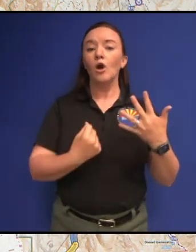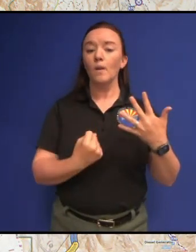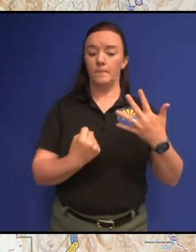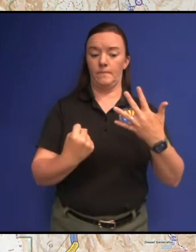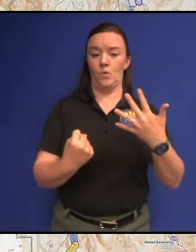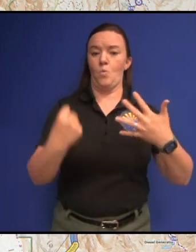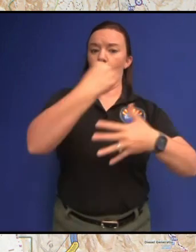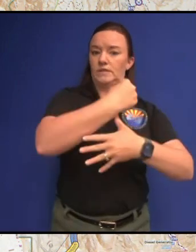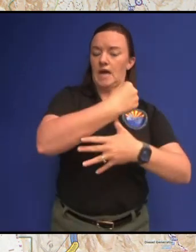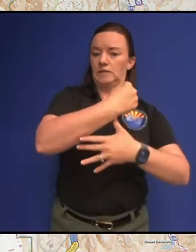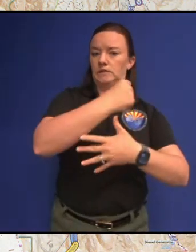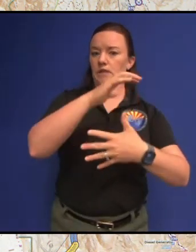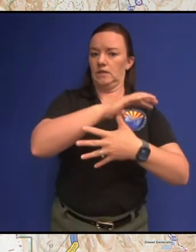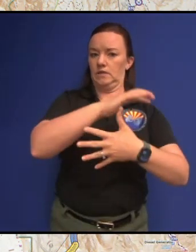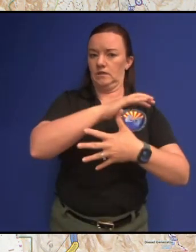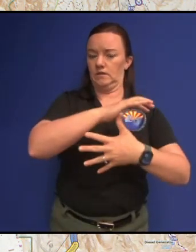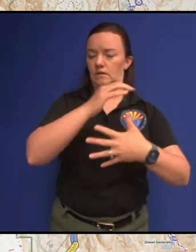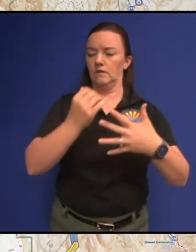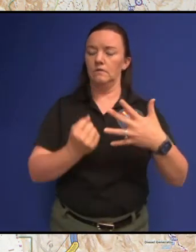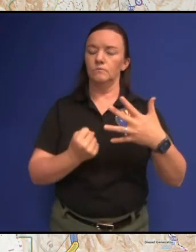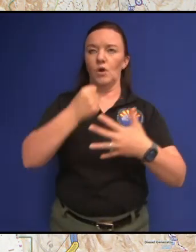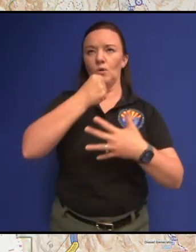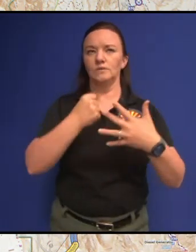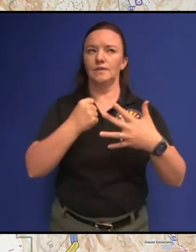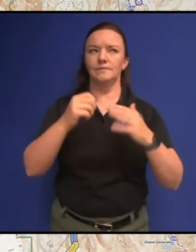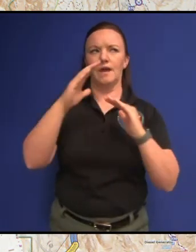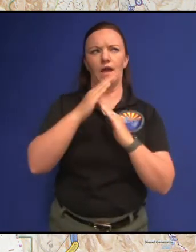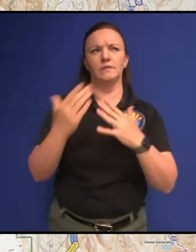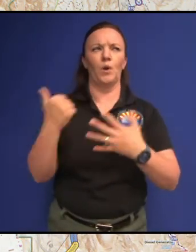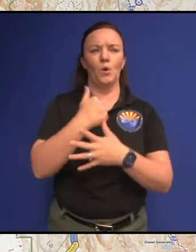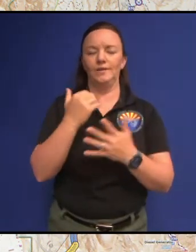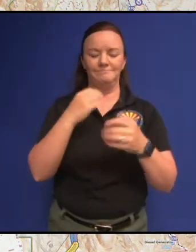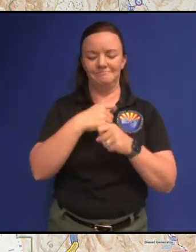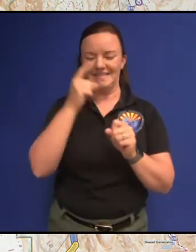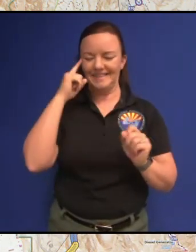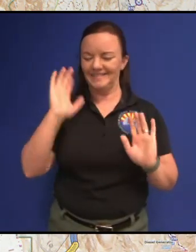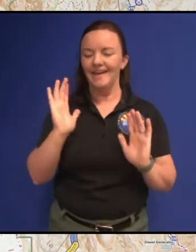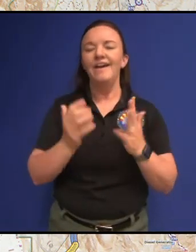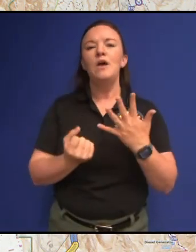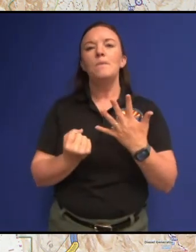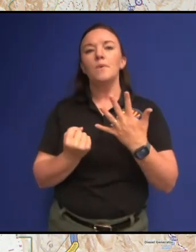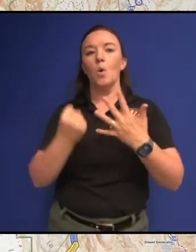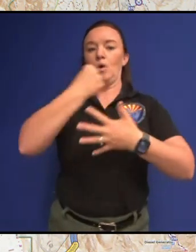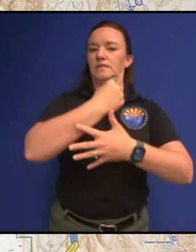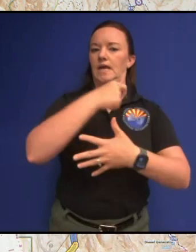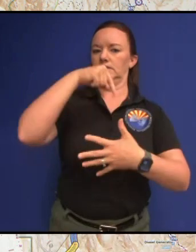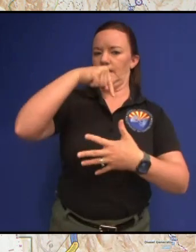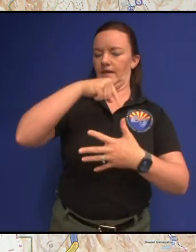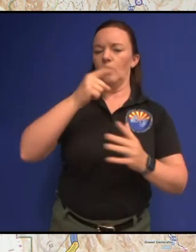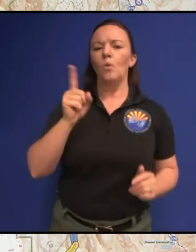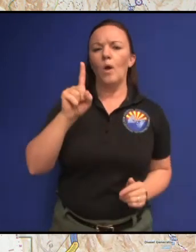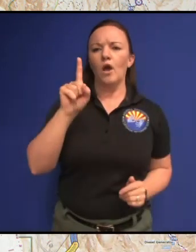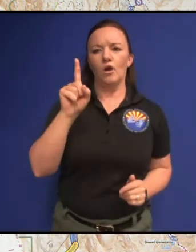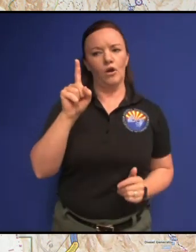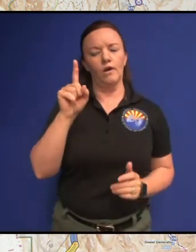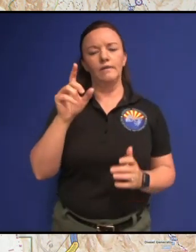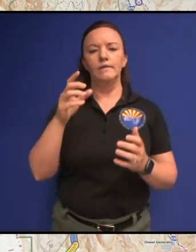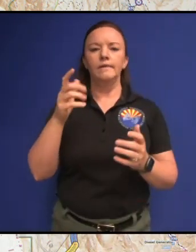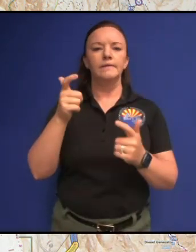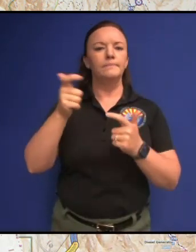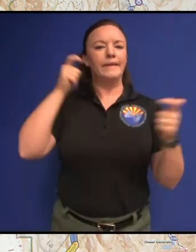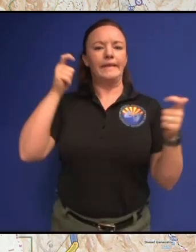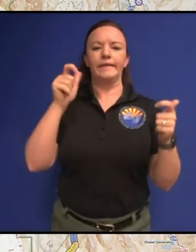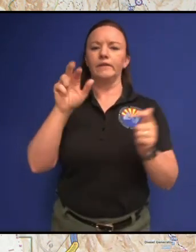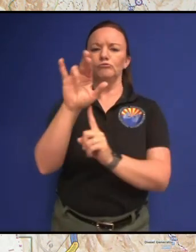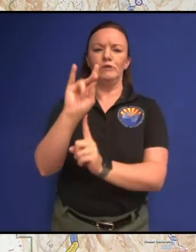well how does it say we're prioritizing the highest priority so we're prioritizing the areas where there's the highest risk of